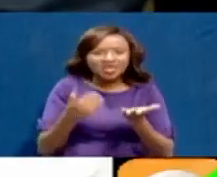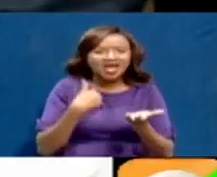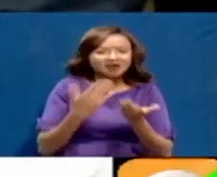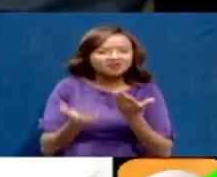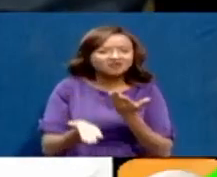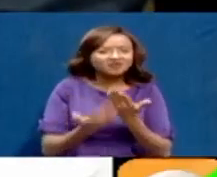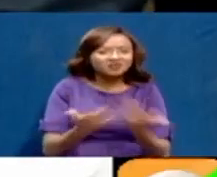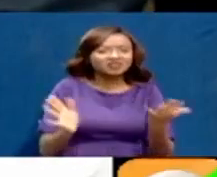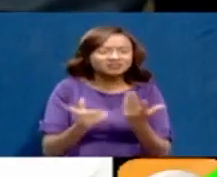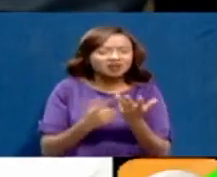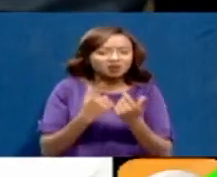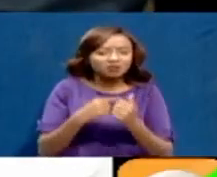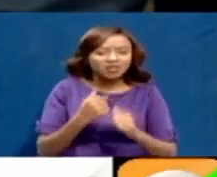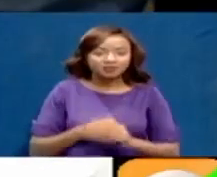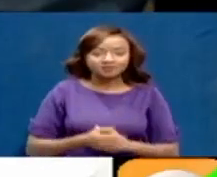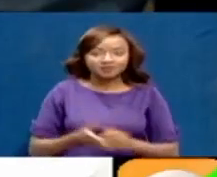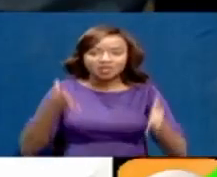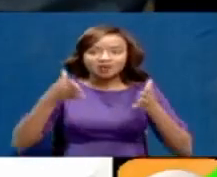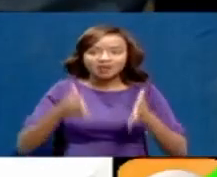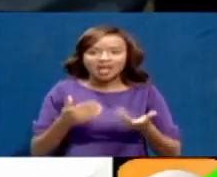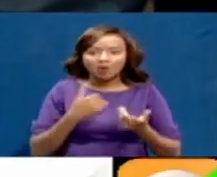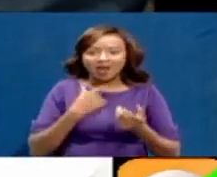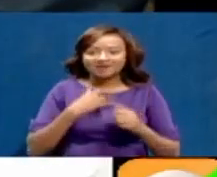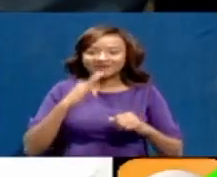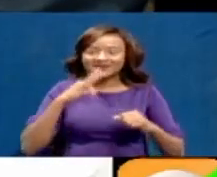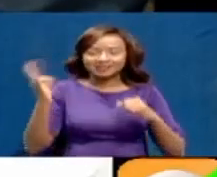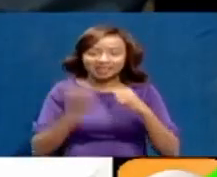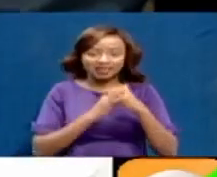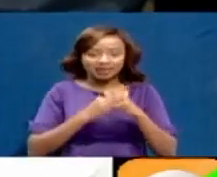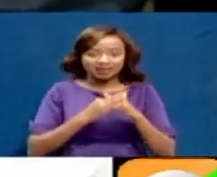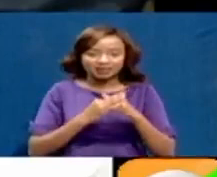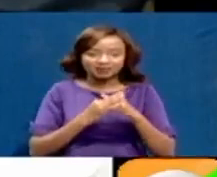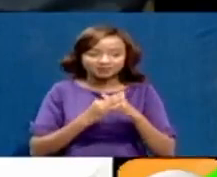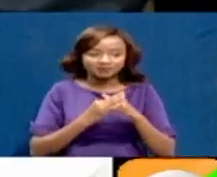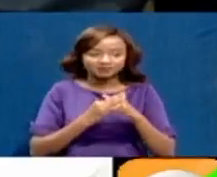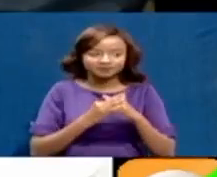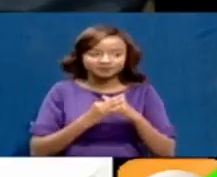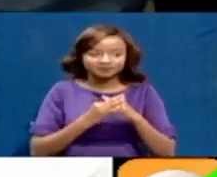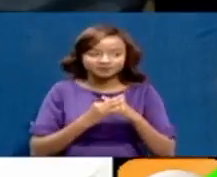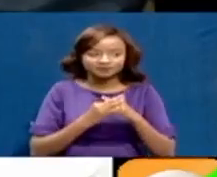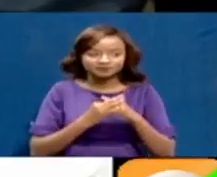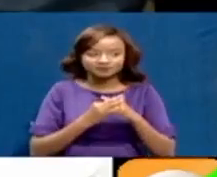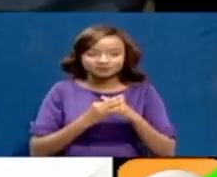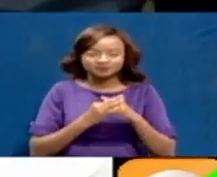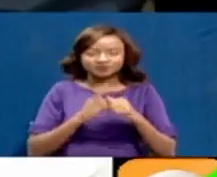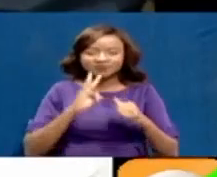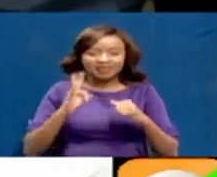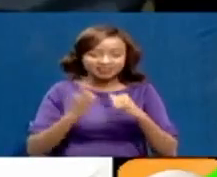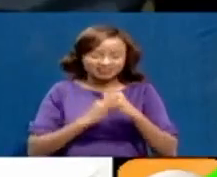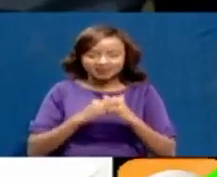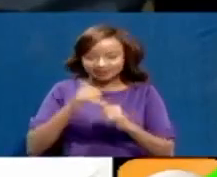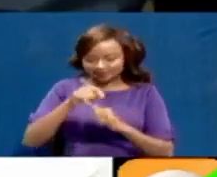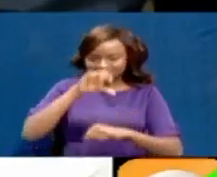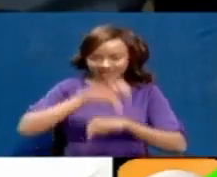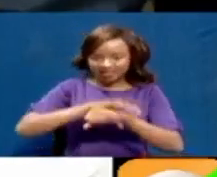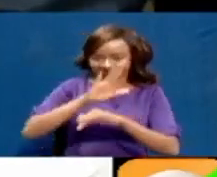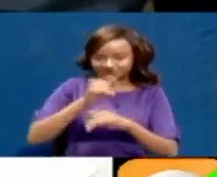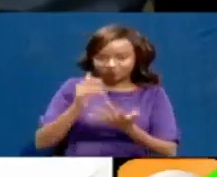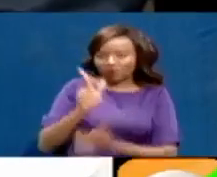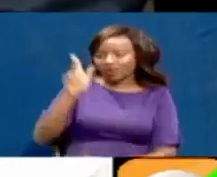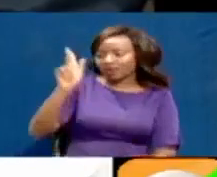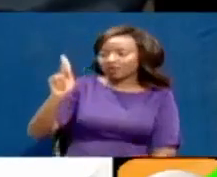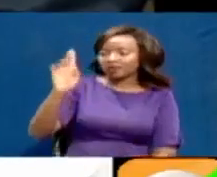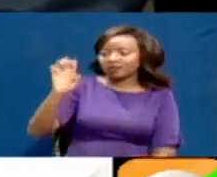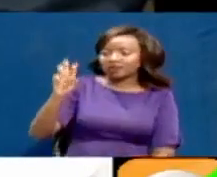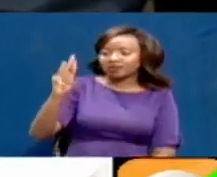Tonight, I could say we have access to about 800 kids through Cambry. And because of these